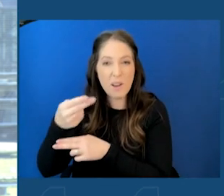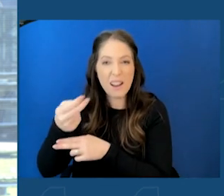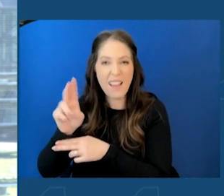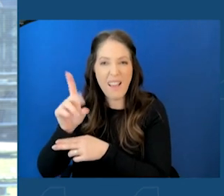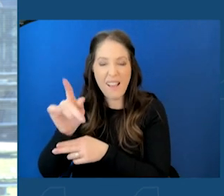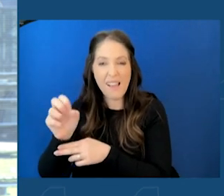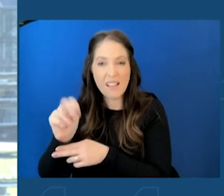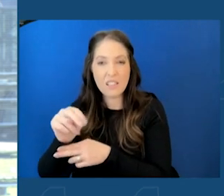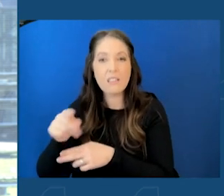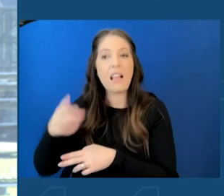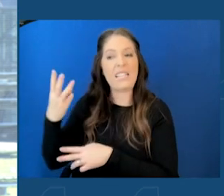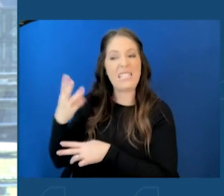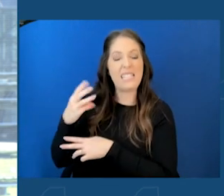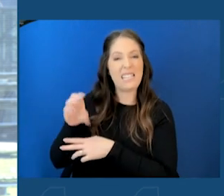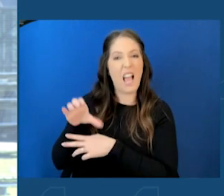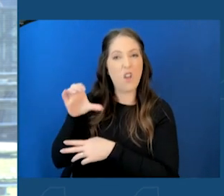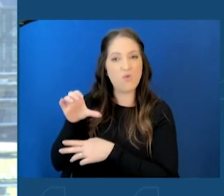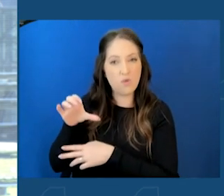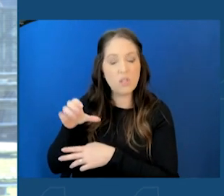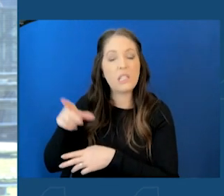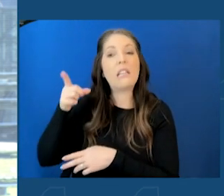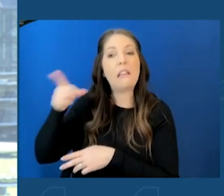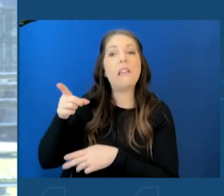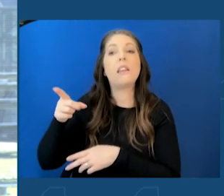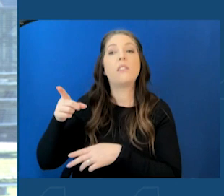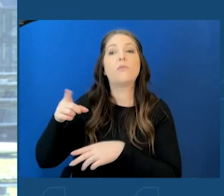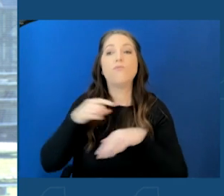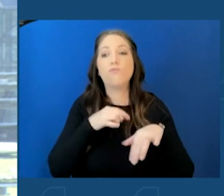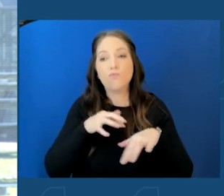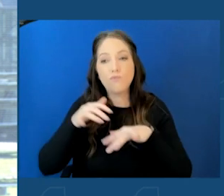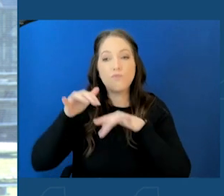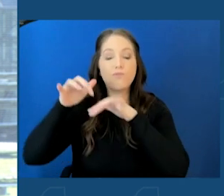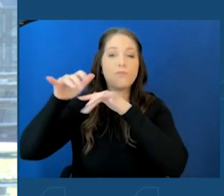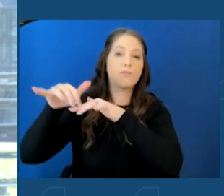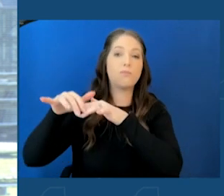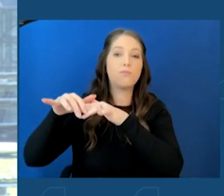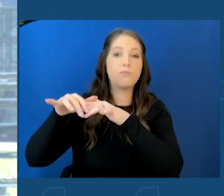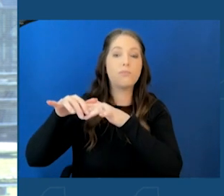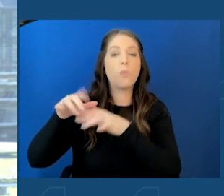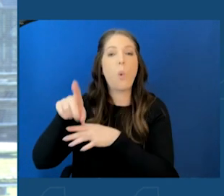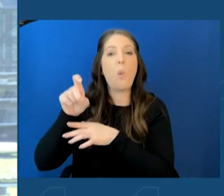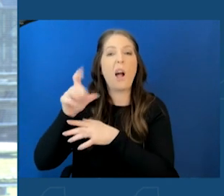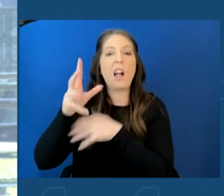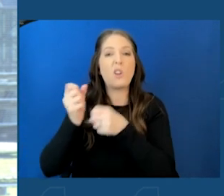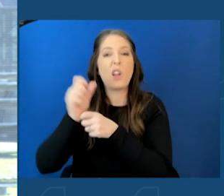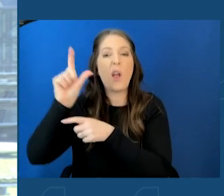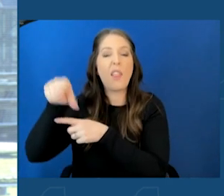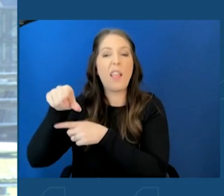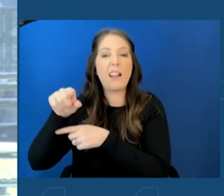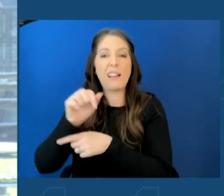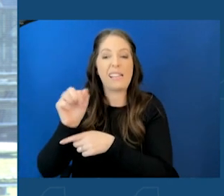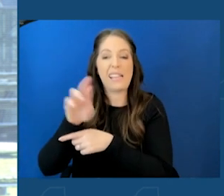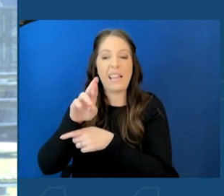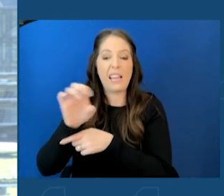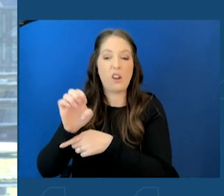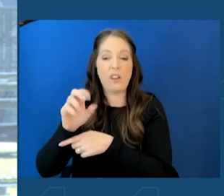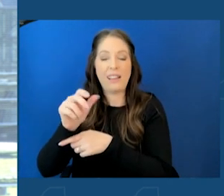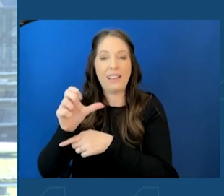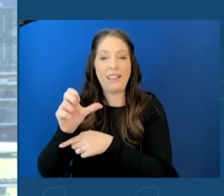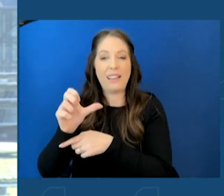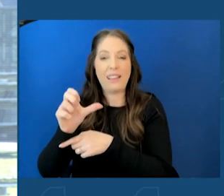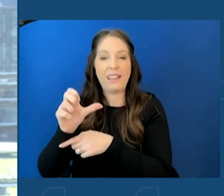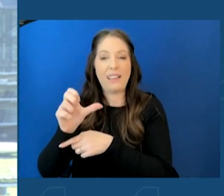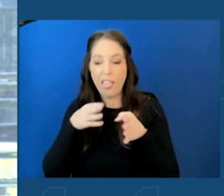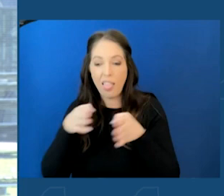to a place like Albany. Years later, 200 years later, we opened up the Erie Canal. Now we're using the Hudson as the vehicle to bring down